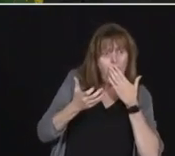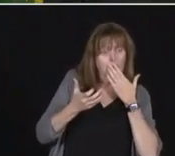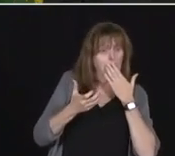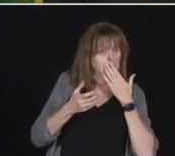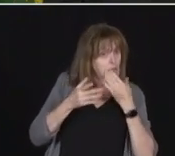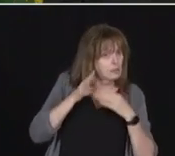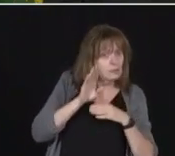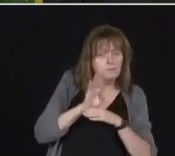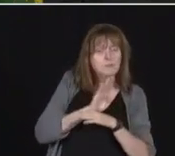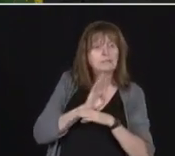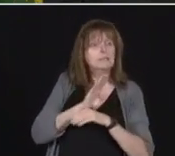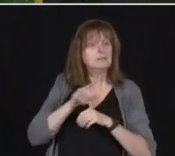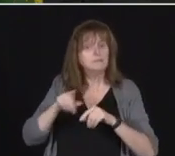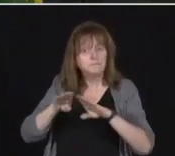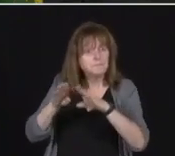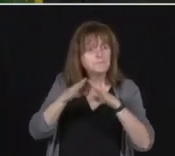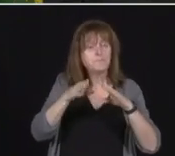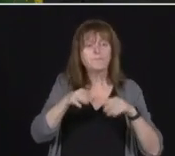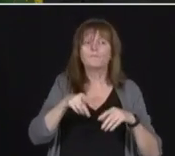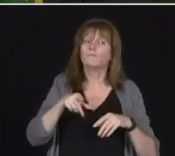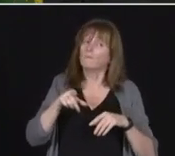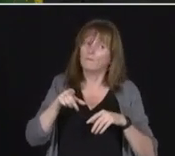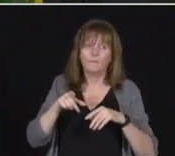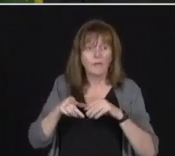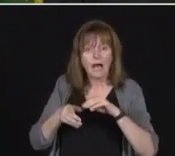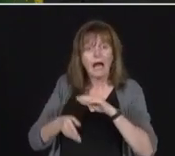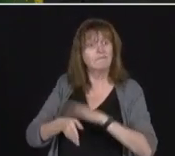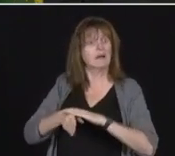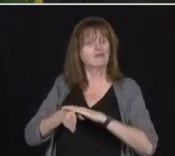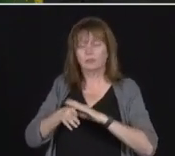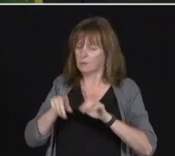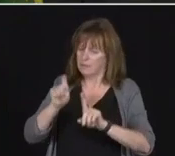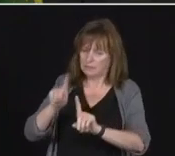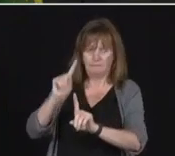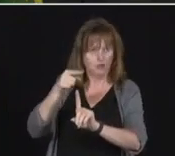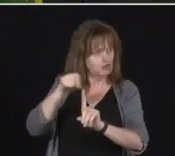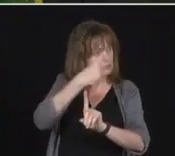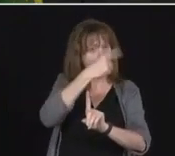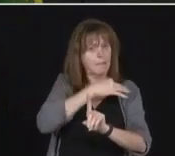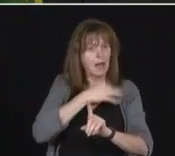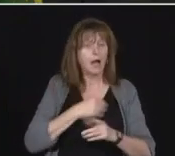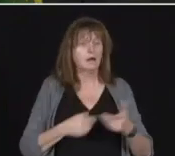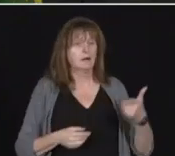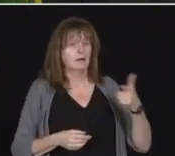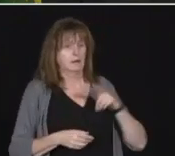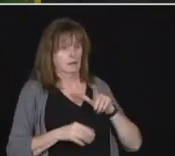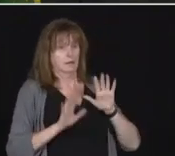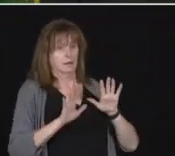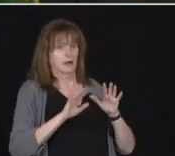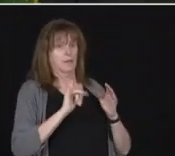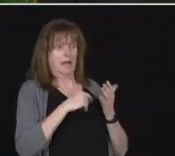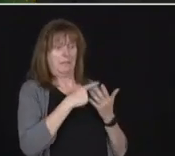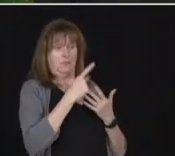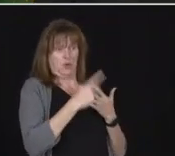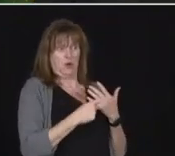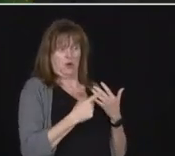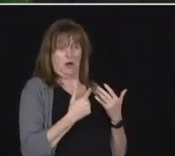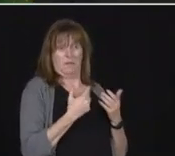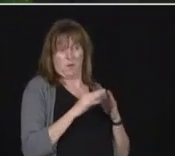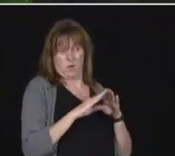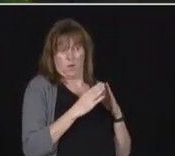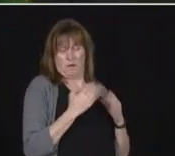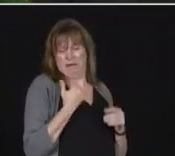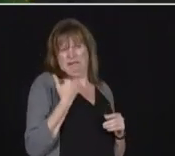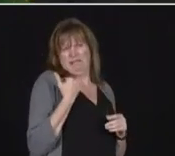evictions. Well, John, they opened it up last Tuesday, so it's been a week right now. And I've I've begged